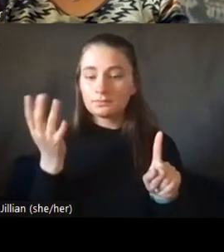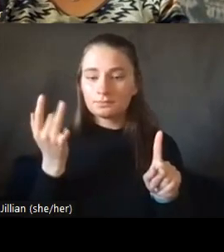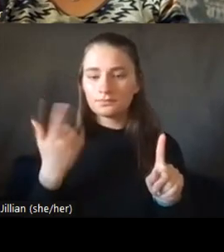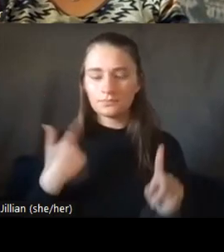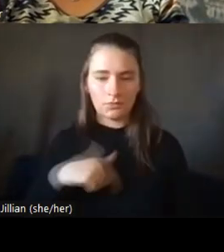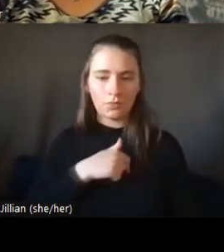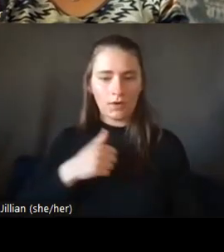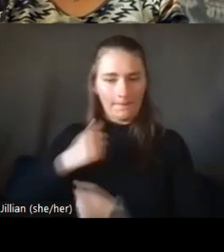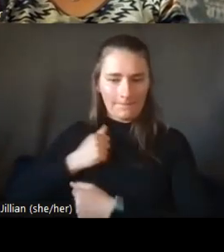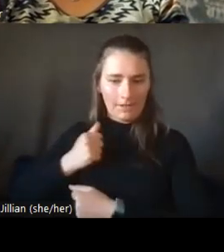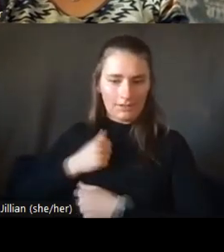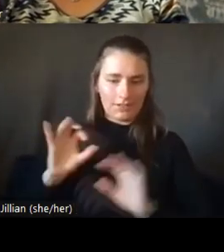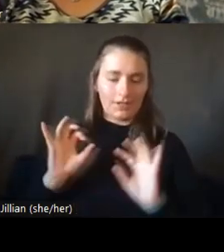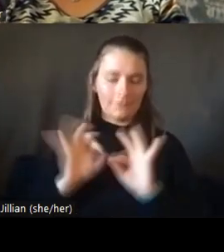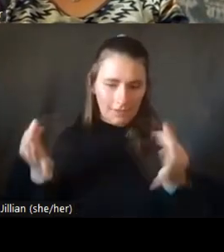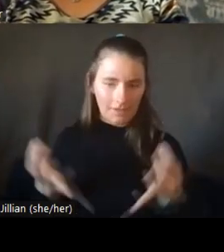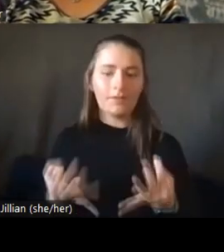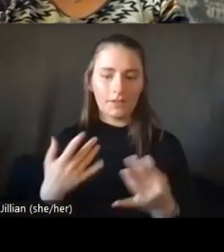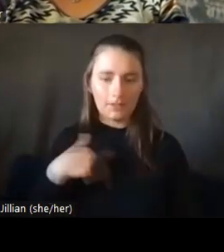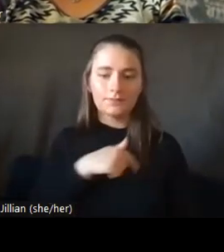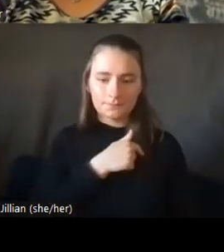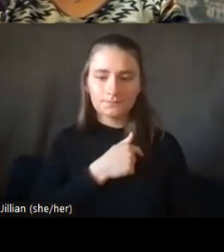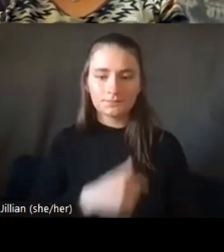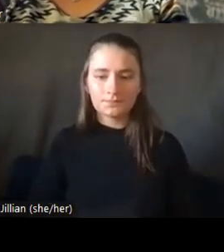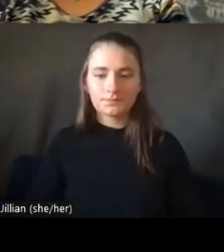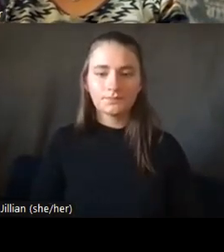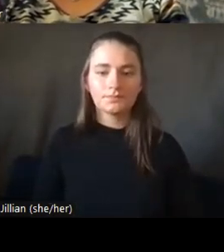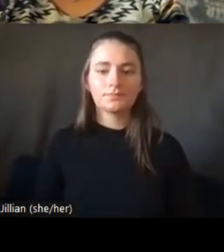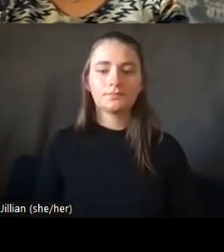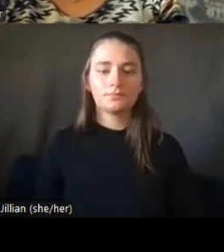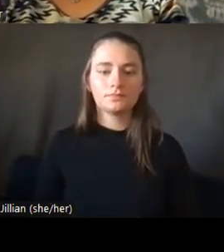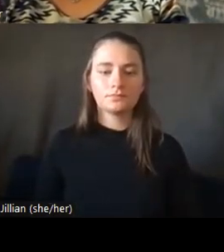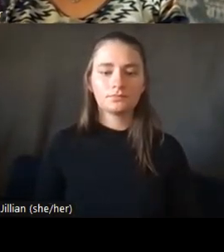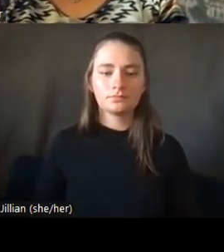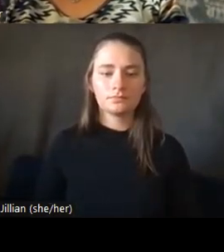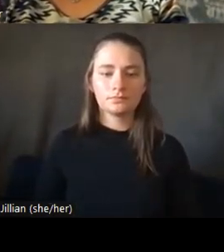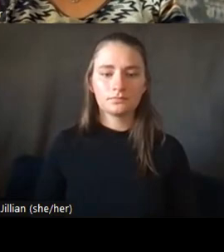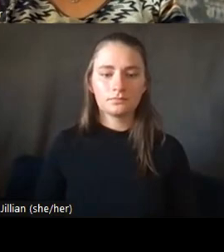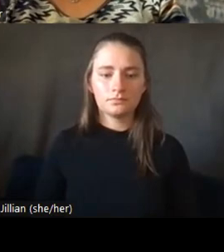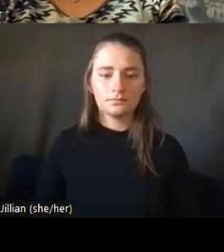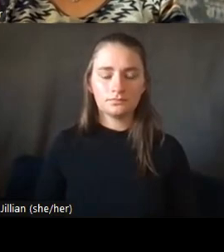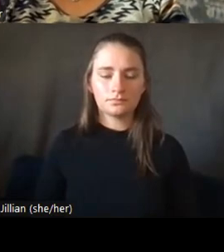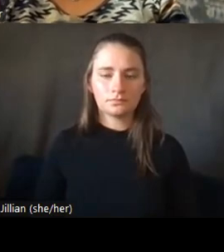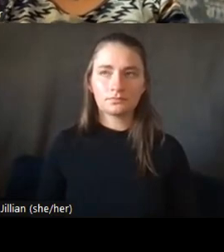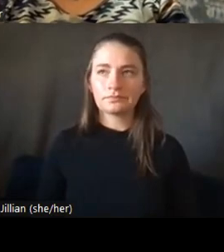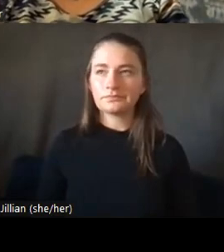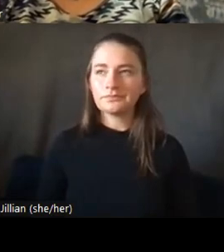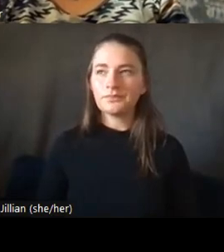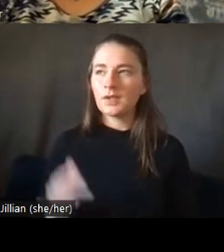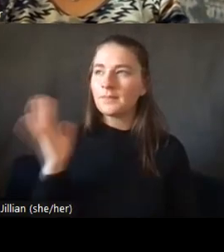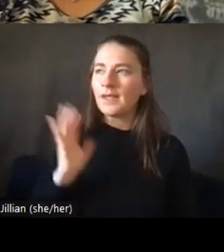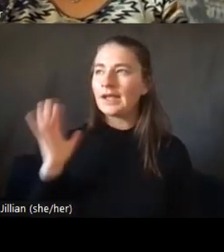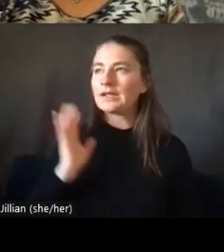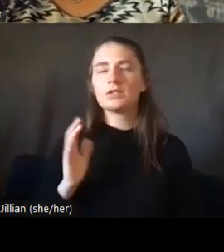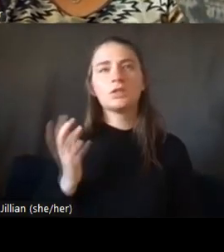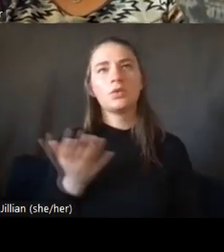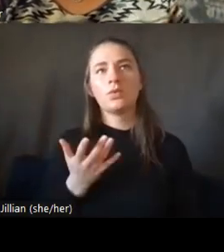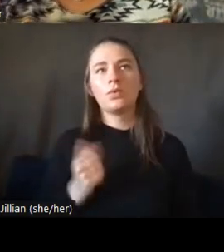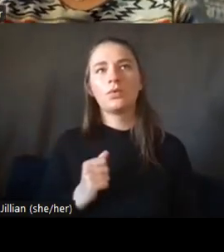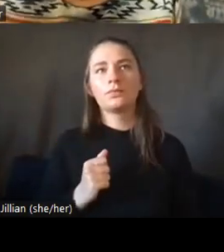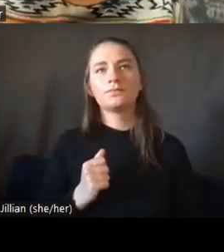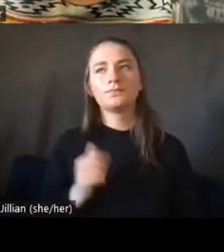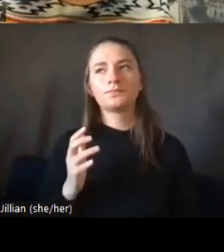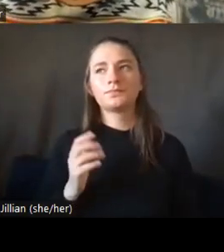a military family. And starting, oh gosh, in the